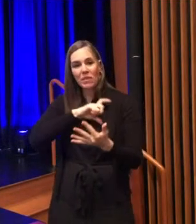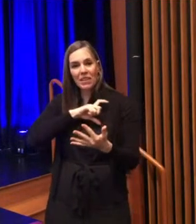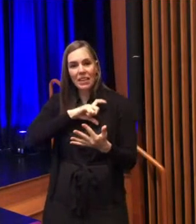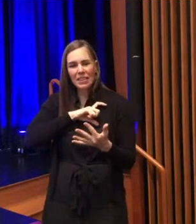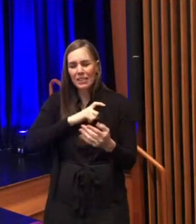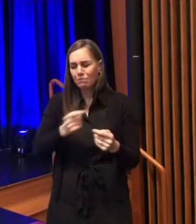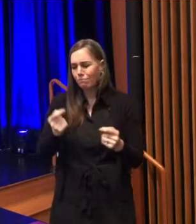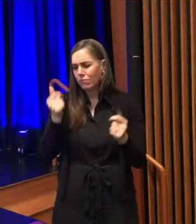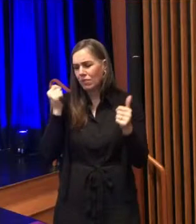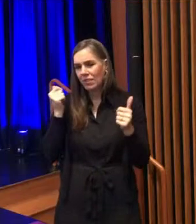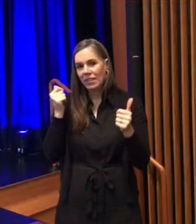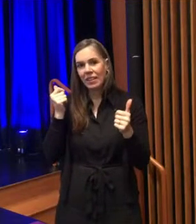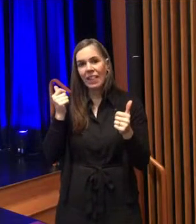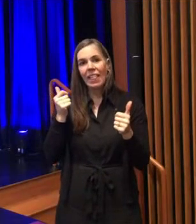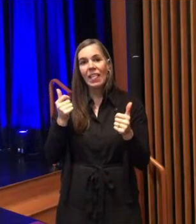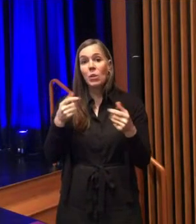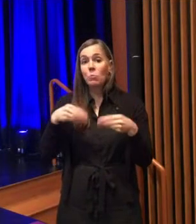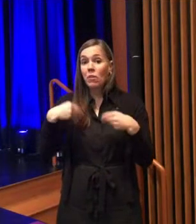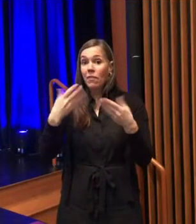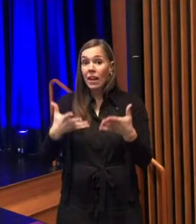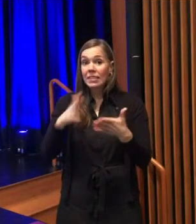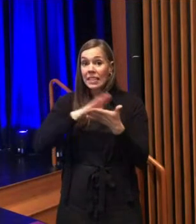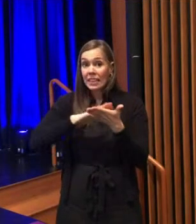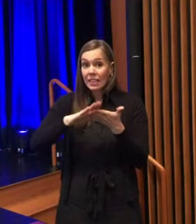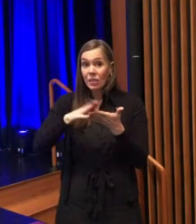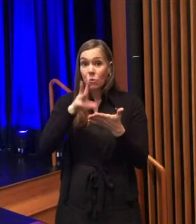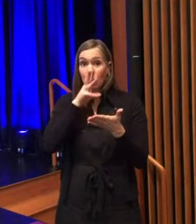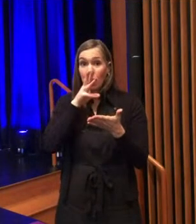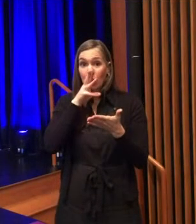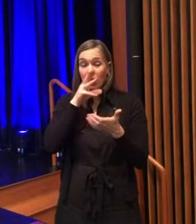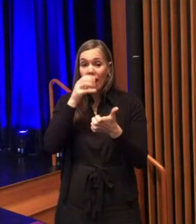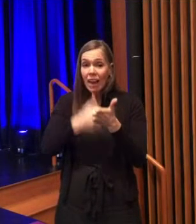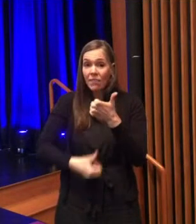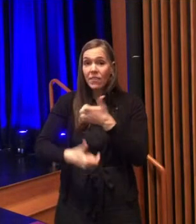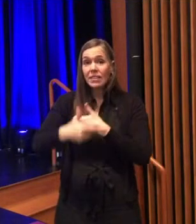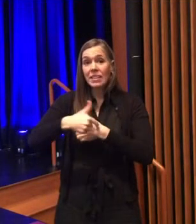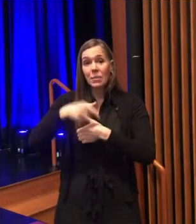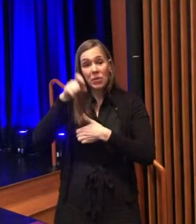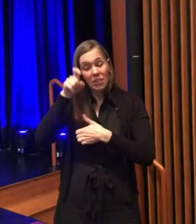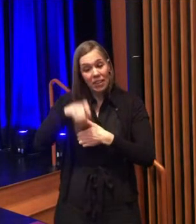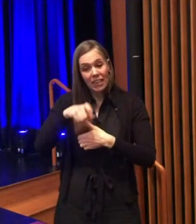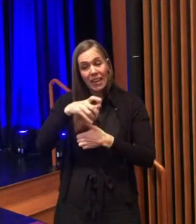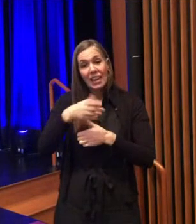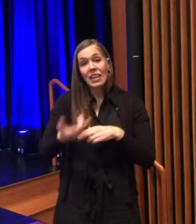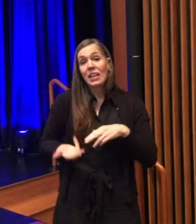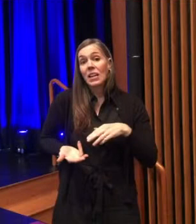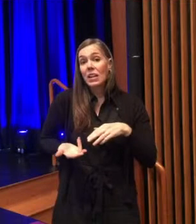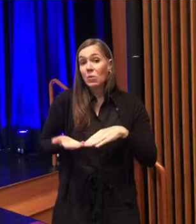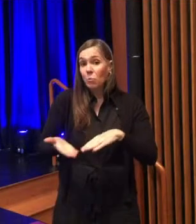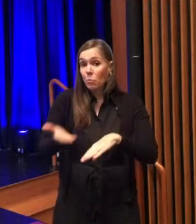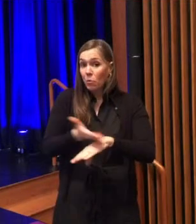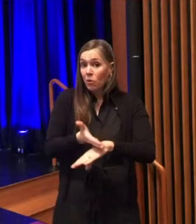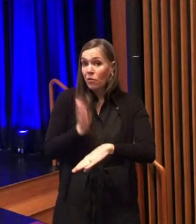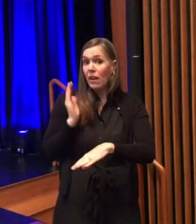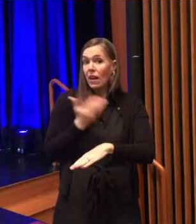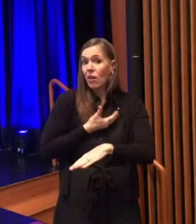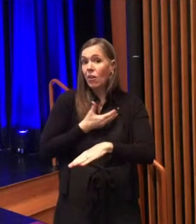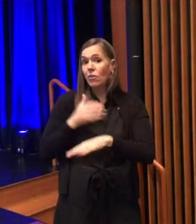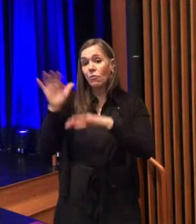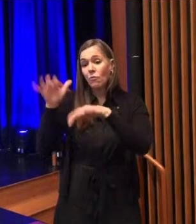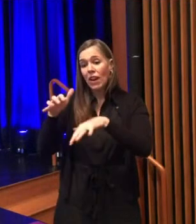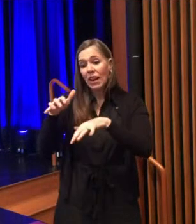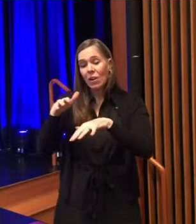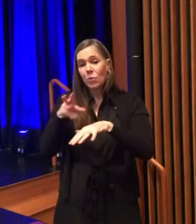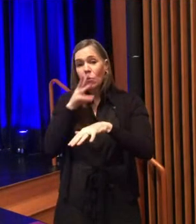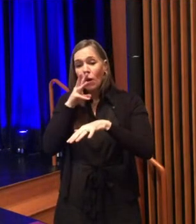and effectiveness provide clean water every time you turn on the tap improve our stormwater and wastewater efforts every single year